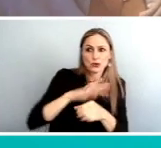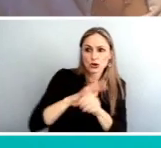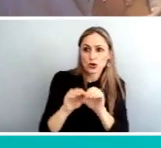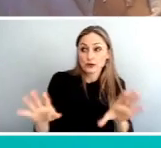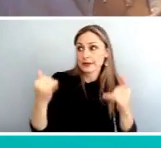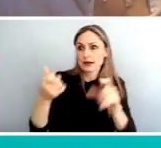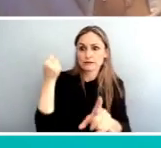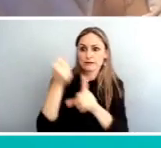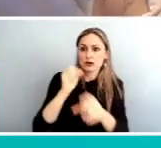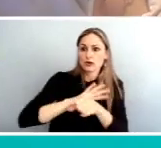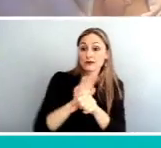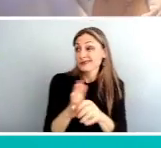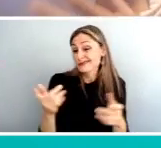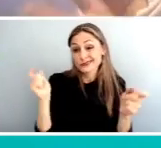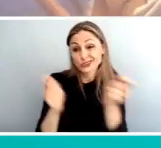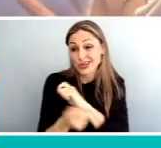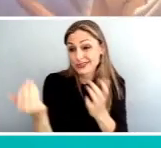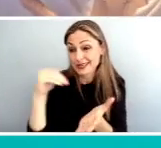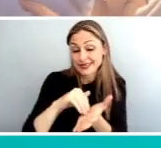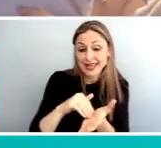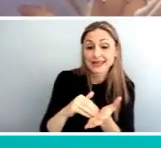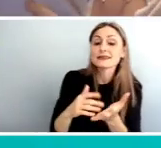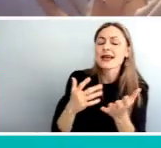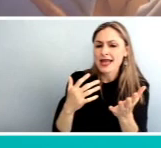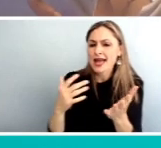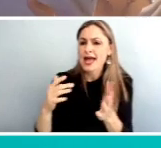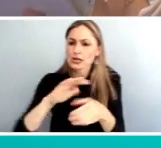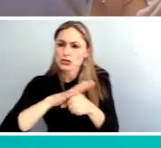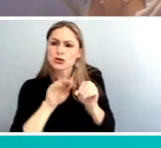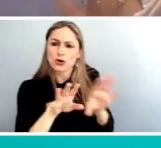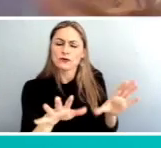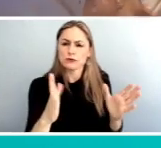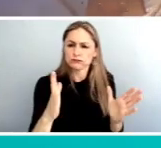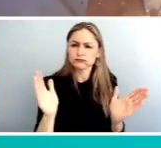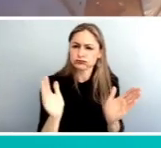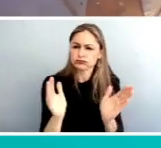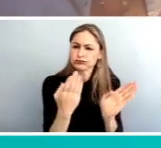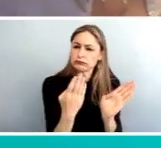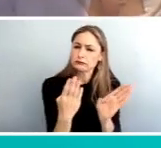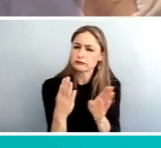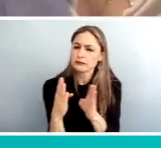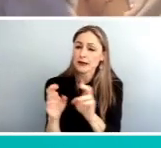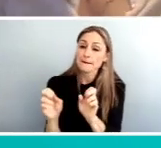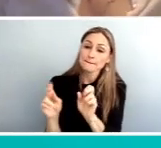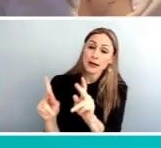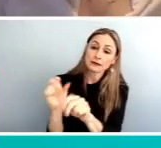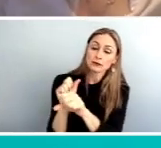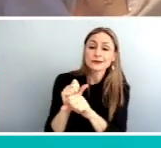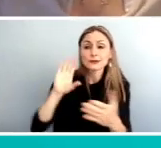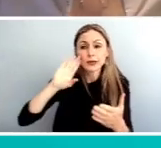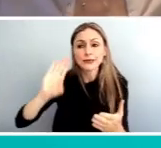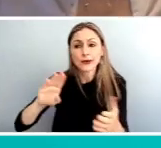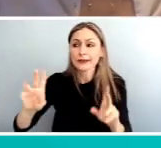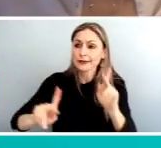things are changing again. And as, as we move away from the COVID period and we're starting to go back to work, we know that things are changing. So, we want to make sure that the